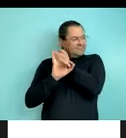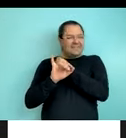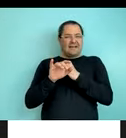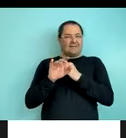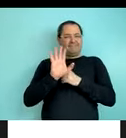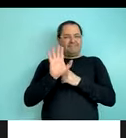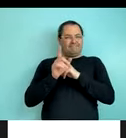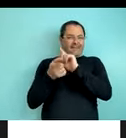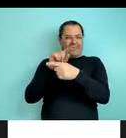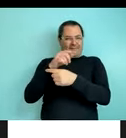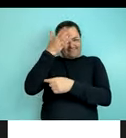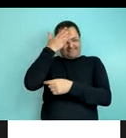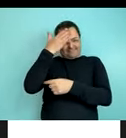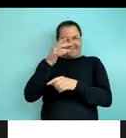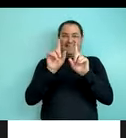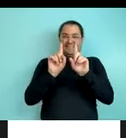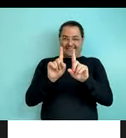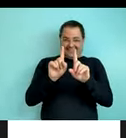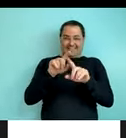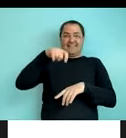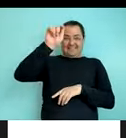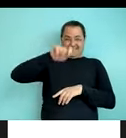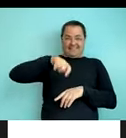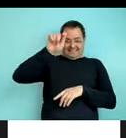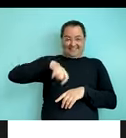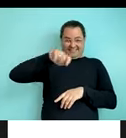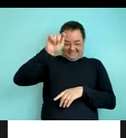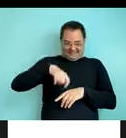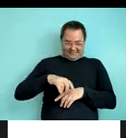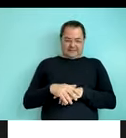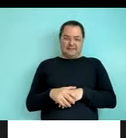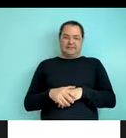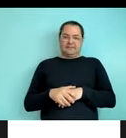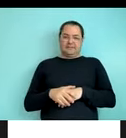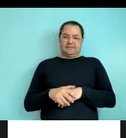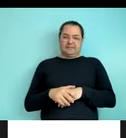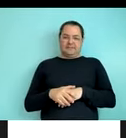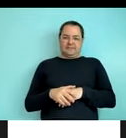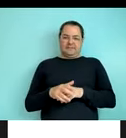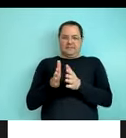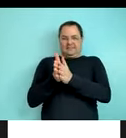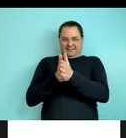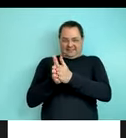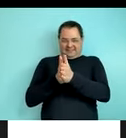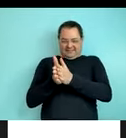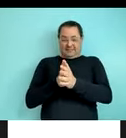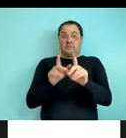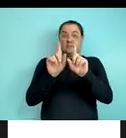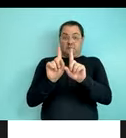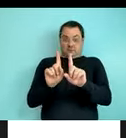That's the adjective, and then noun, and then verb. So that's the noun first order.